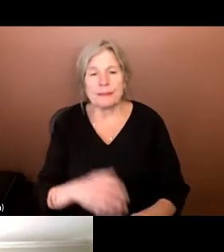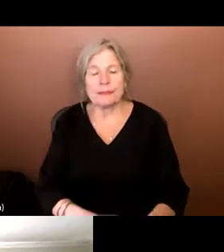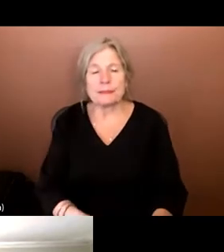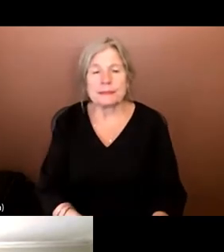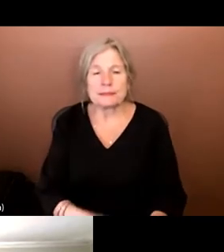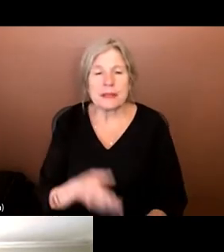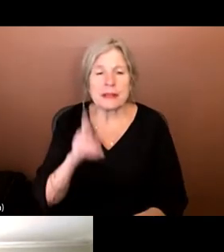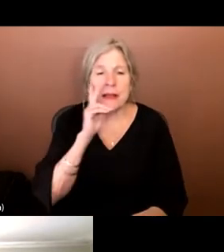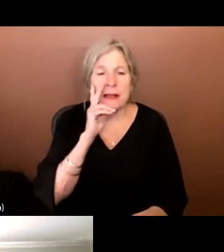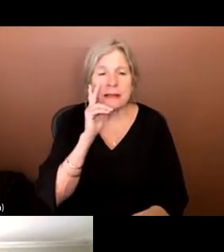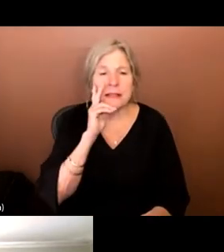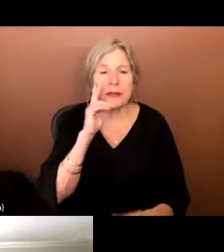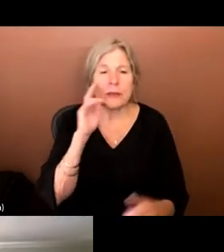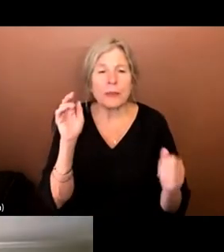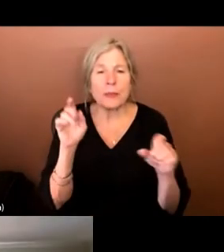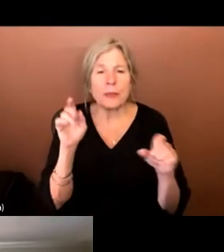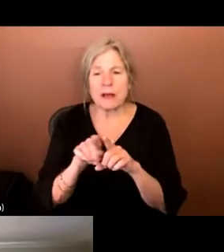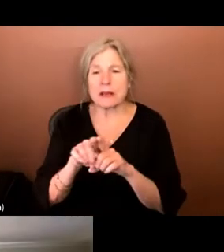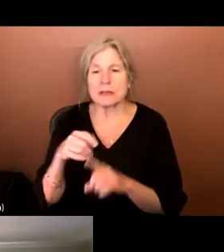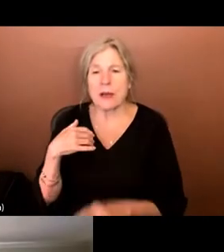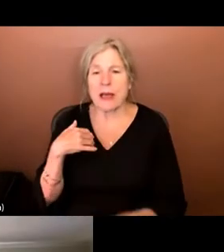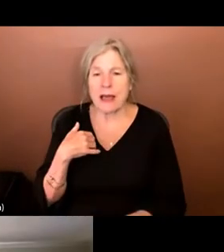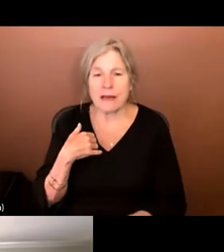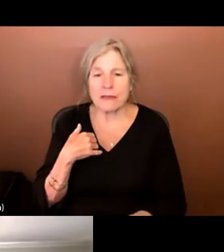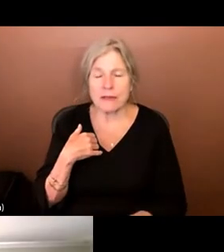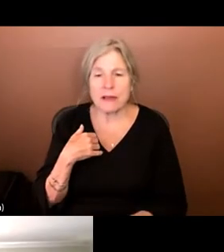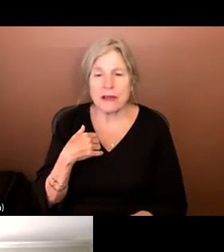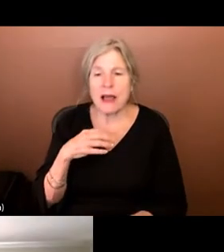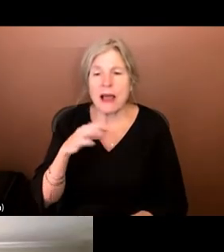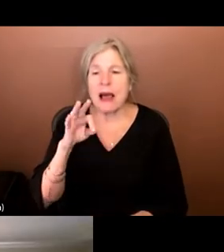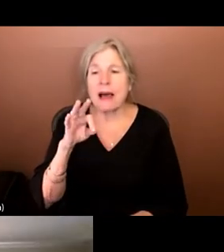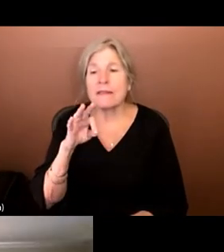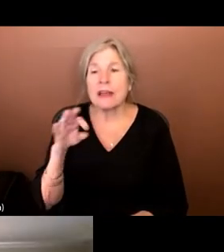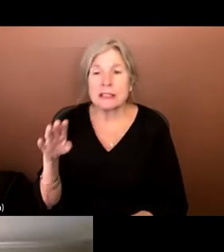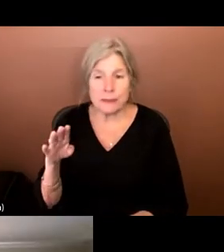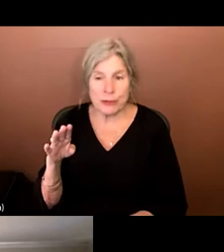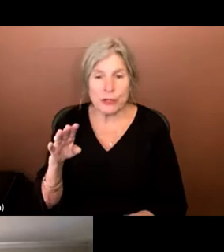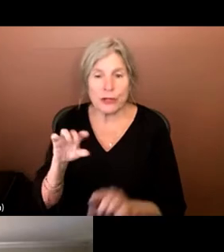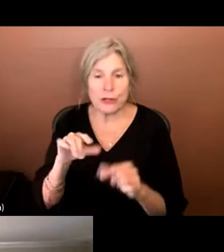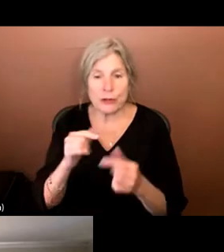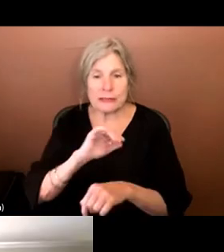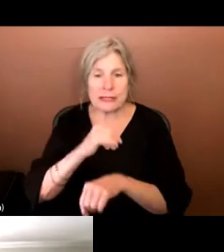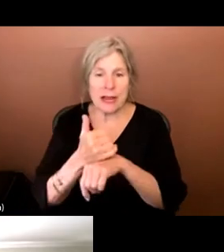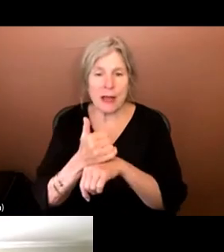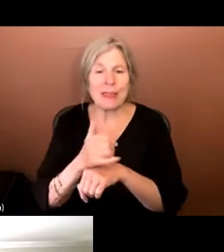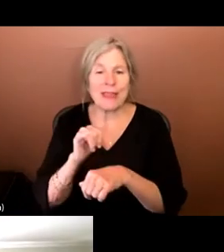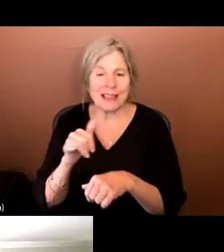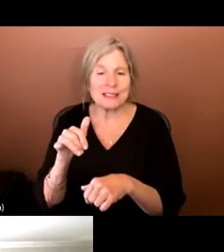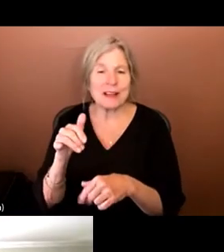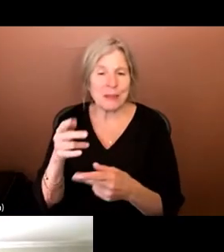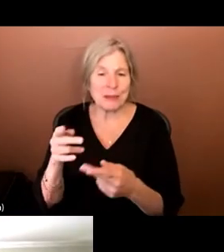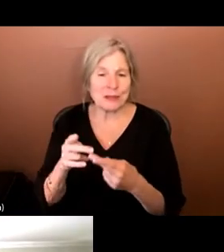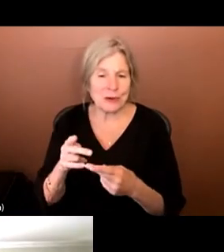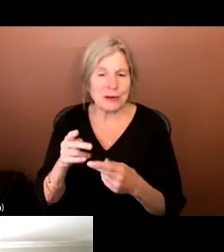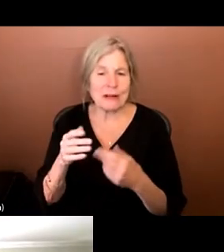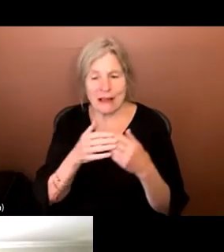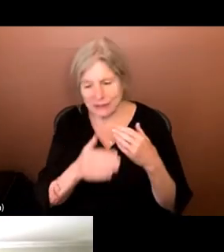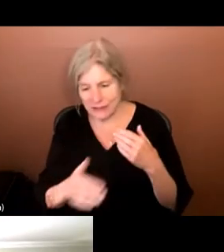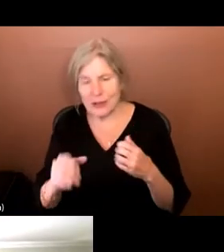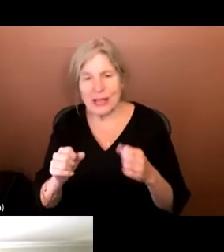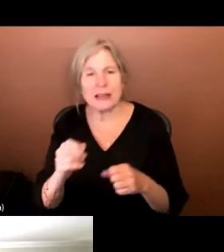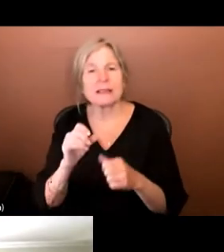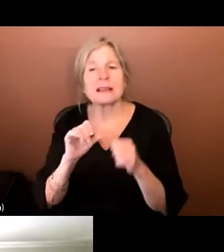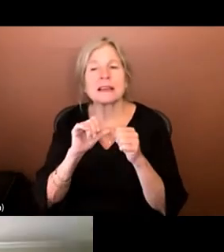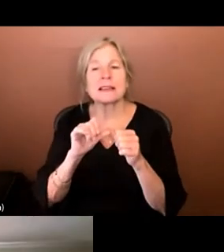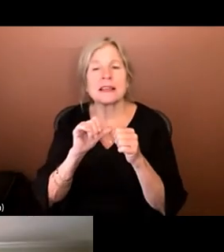Let's see. We also have a Facebook group set up, and that should be a space where after today, you can continue to